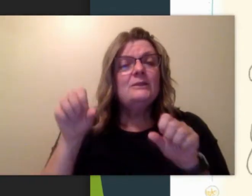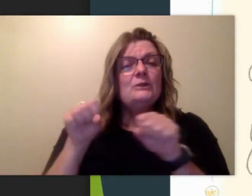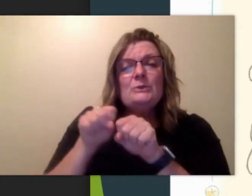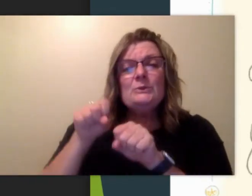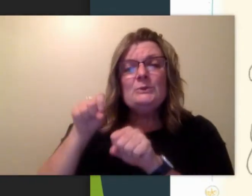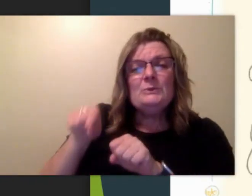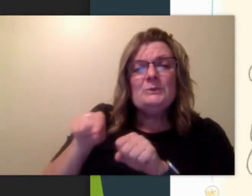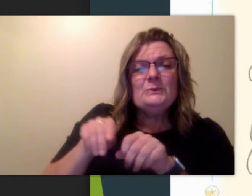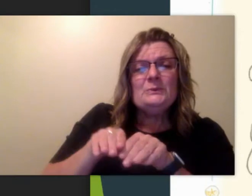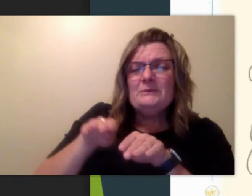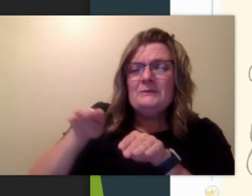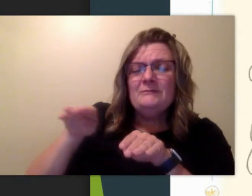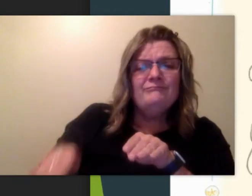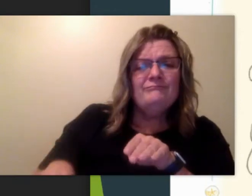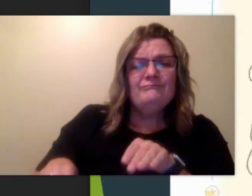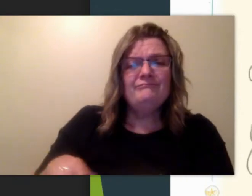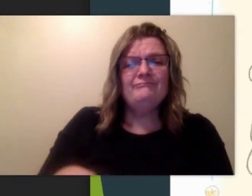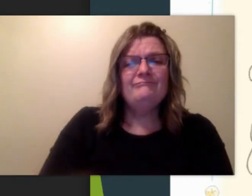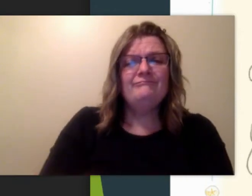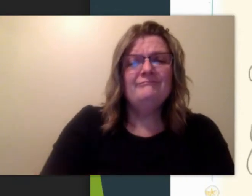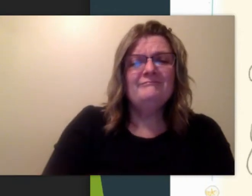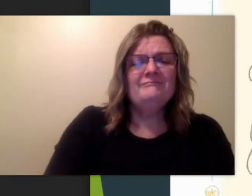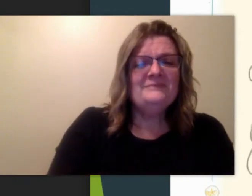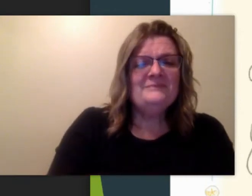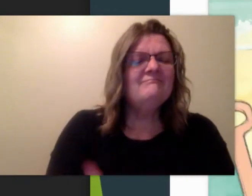left behind.